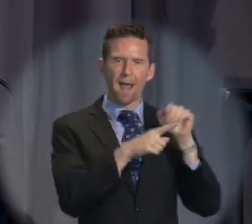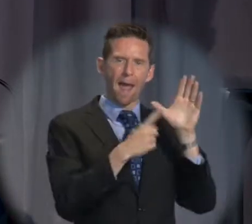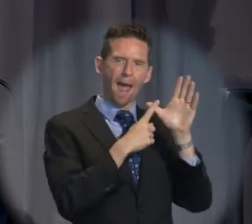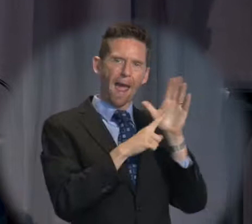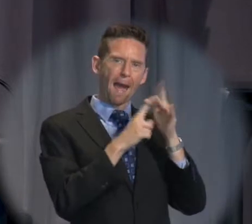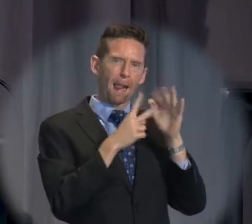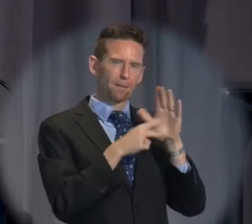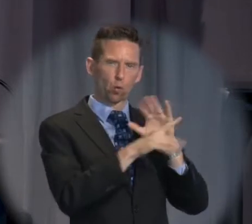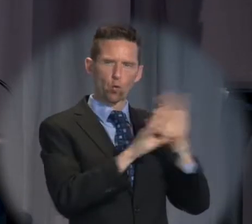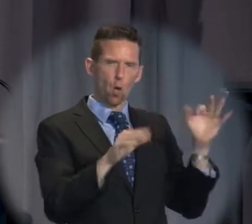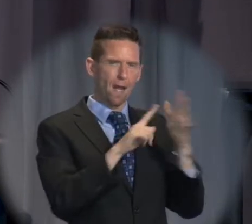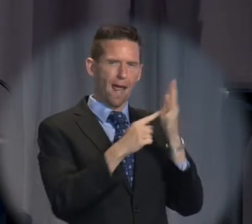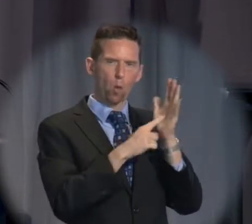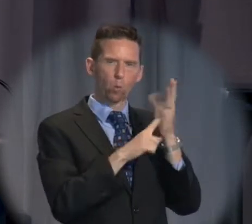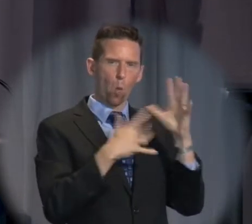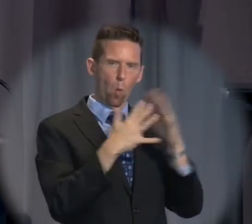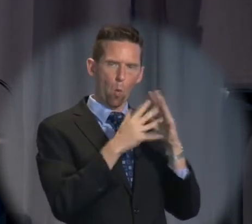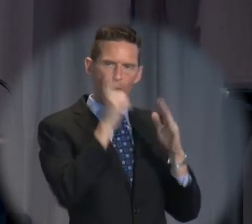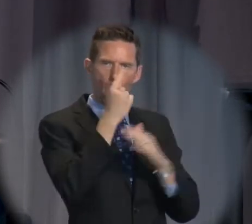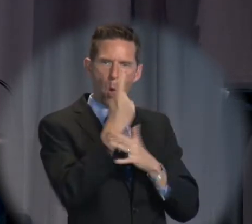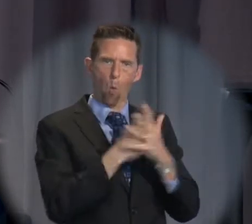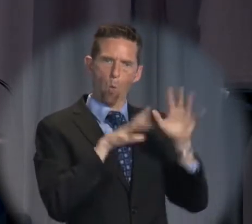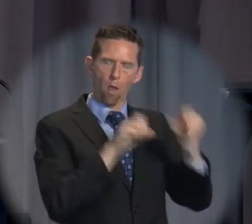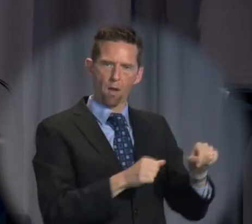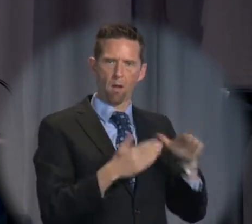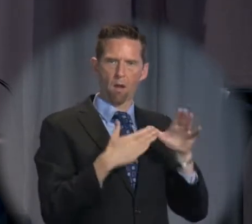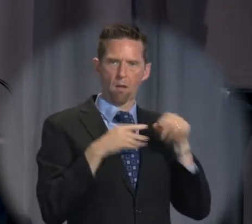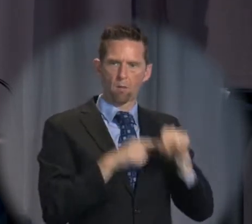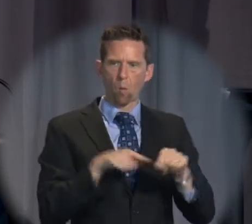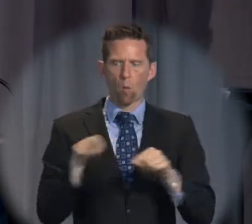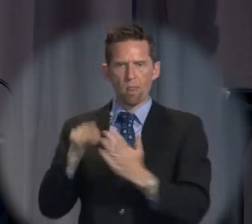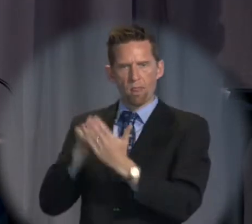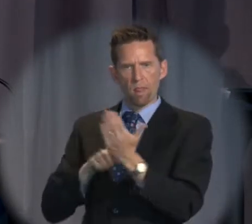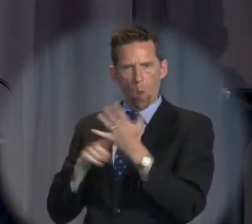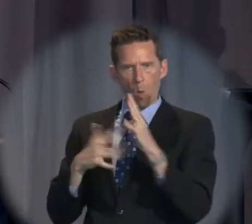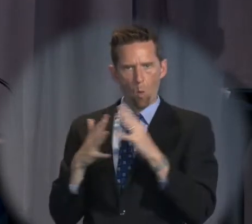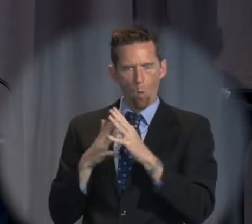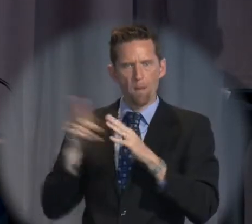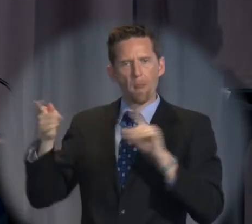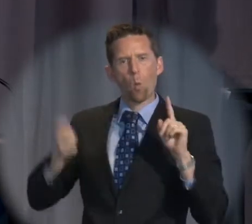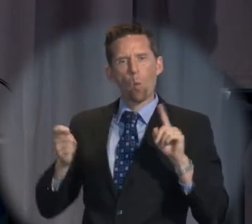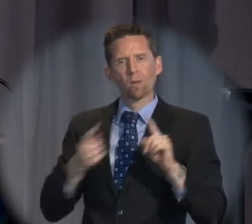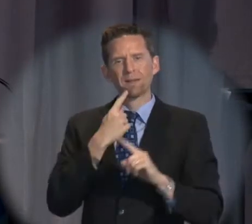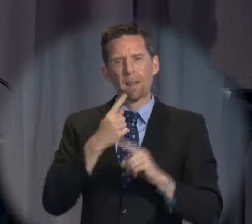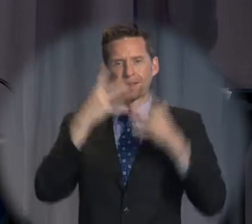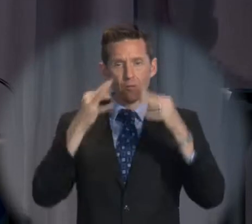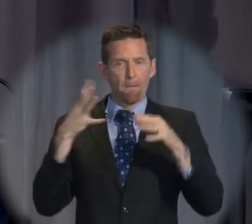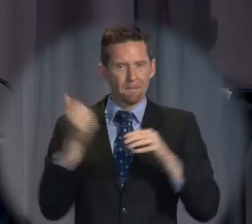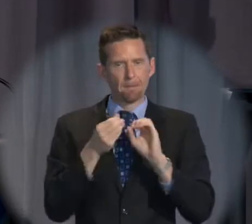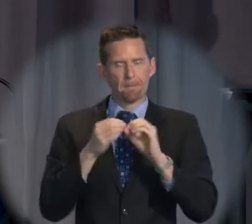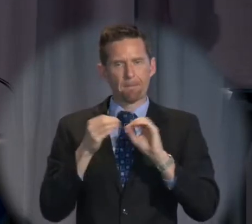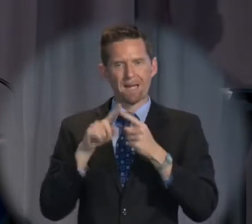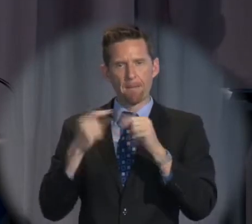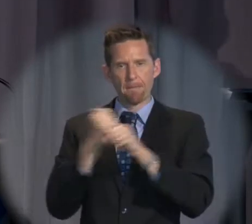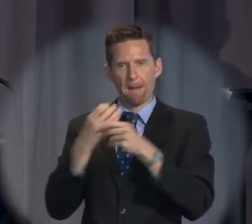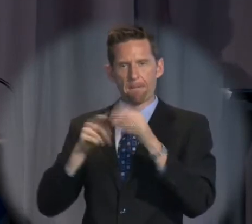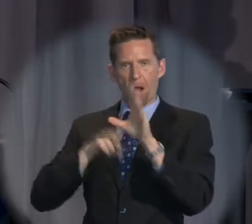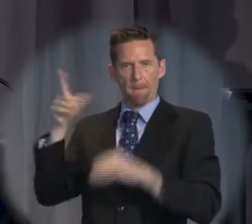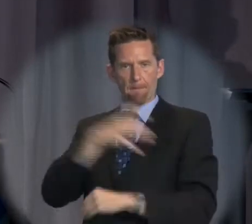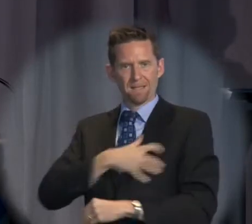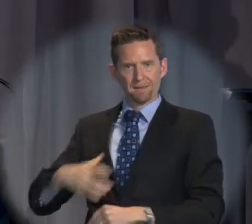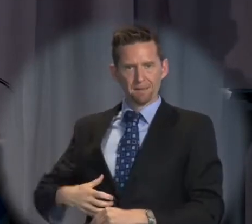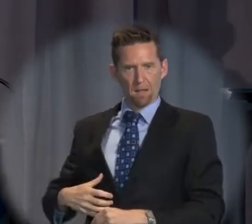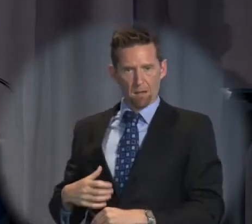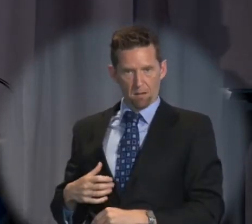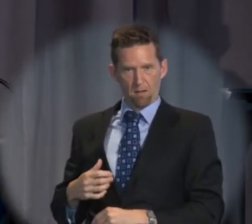and can be detained only in accordance with the law. The court said the decision must be made by the minister one way or the other